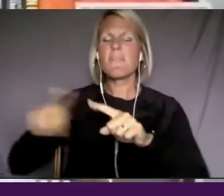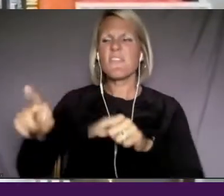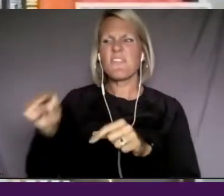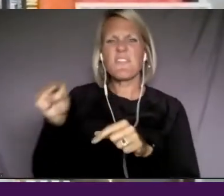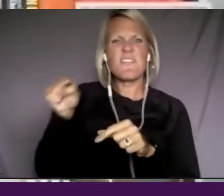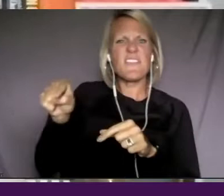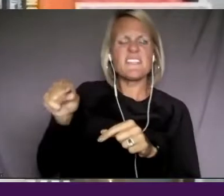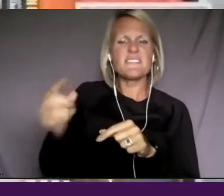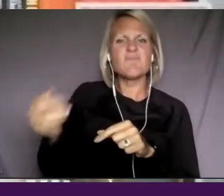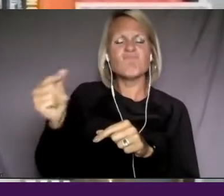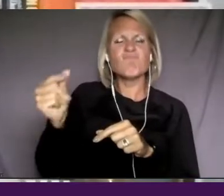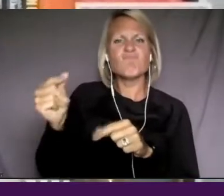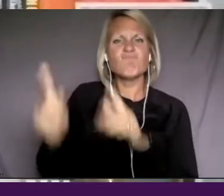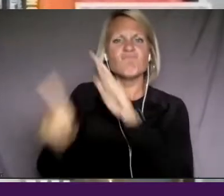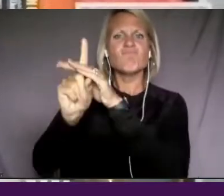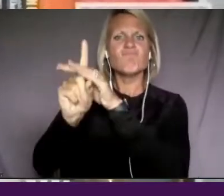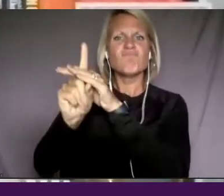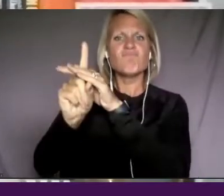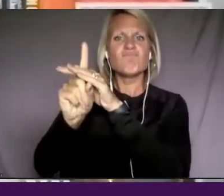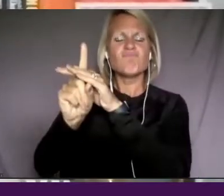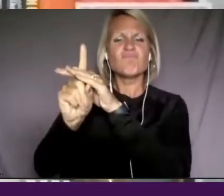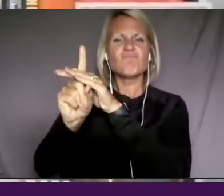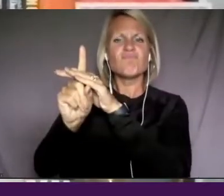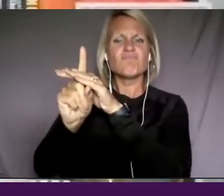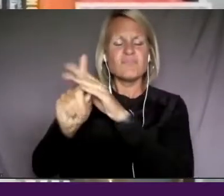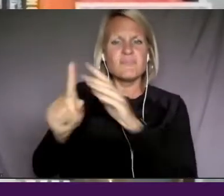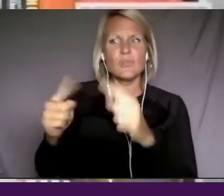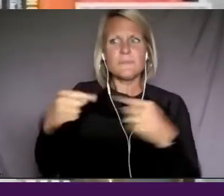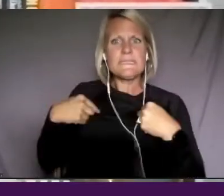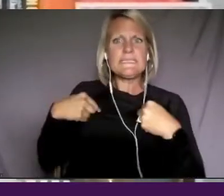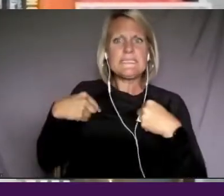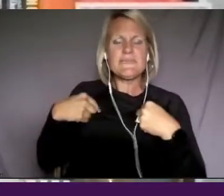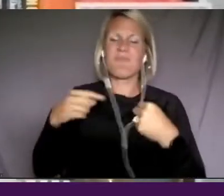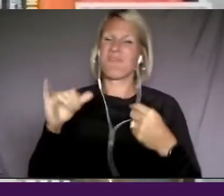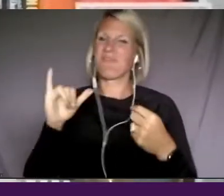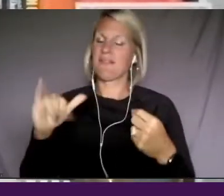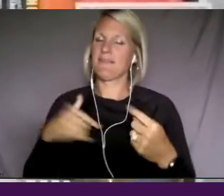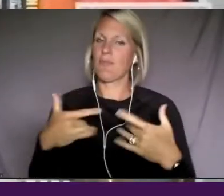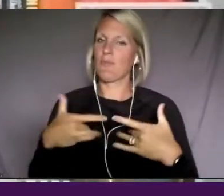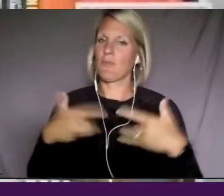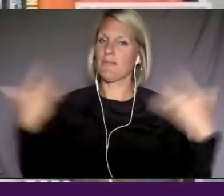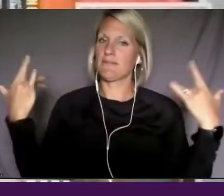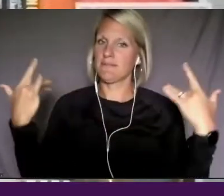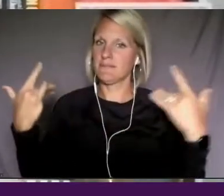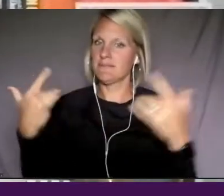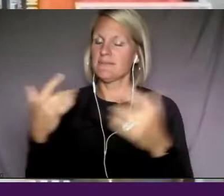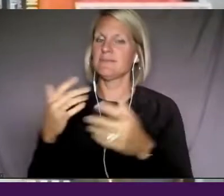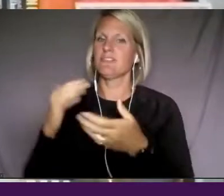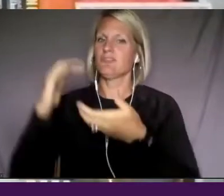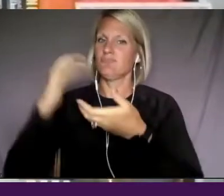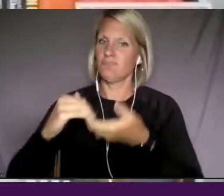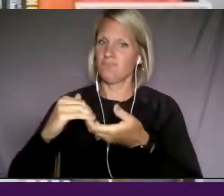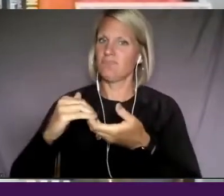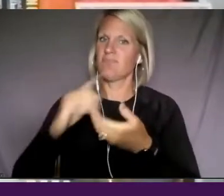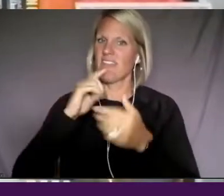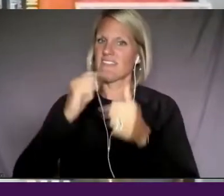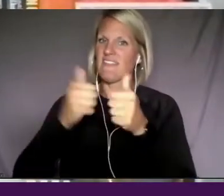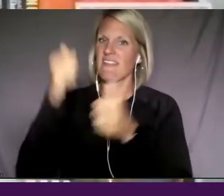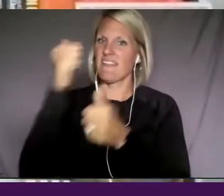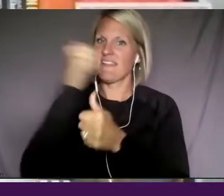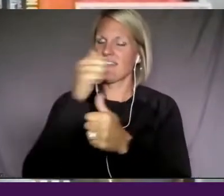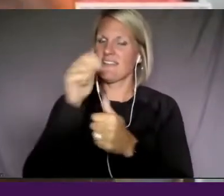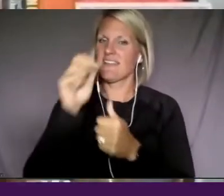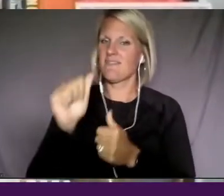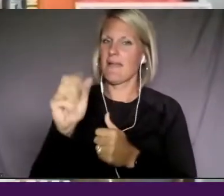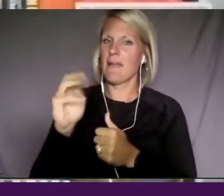me, spoke to me. That is something that I'm, that I'm really happy to be able to do as, as the head of Amex. Um, I think that